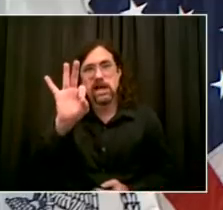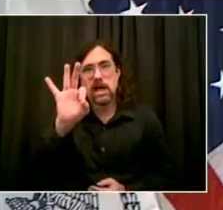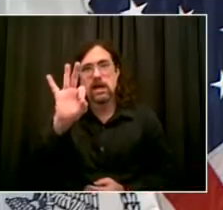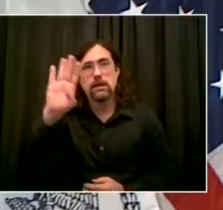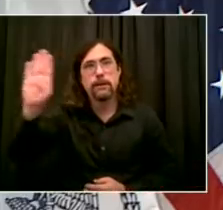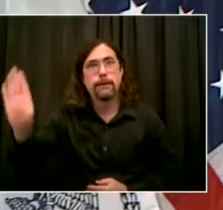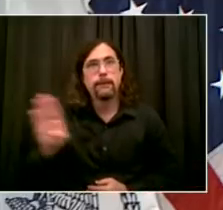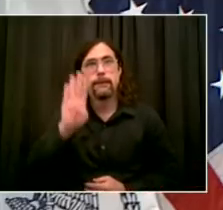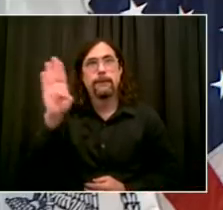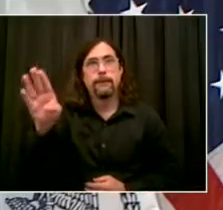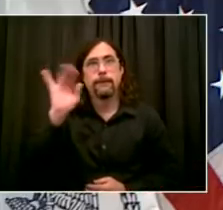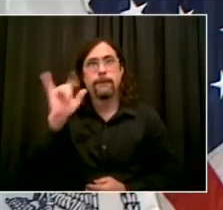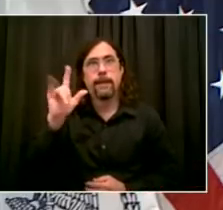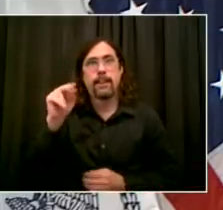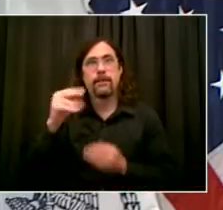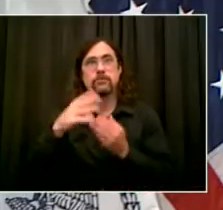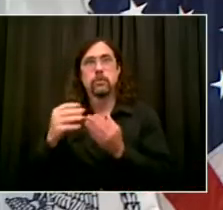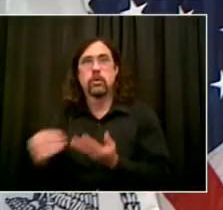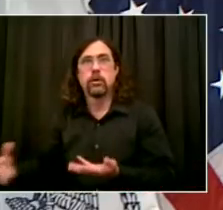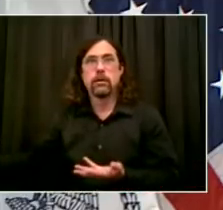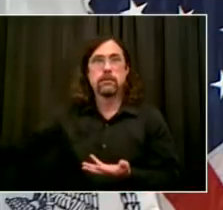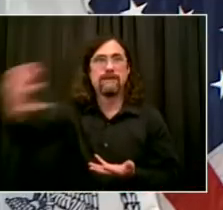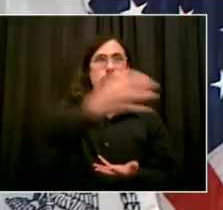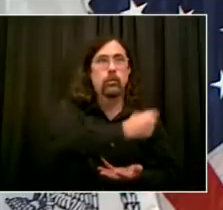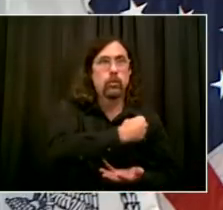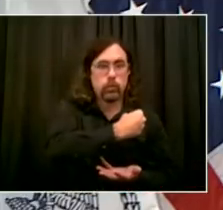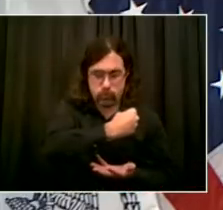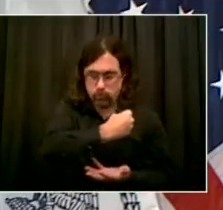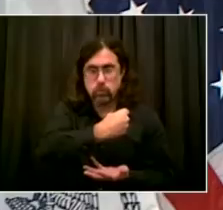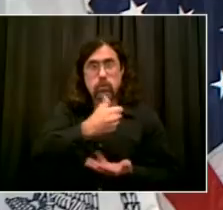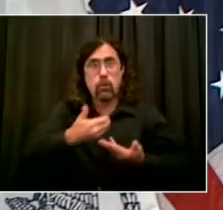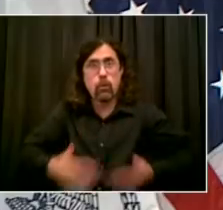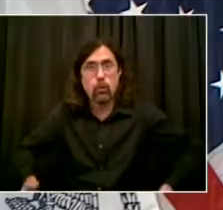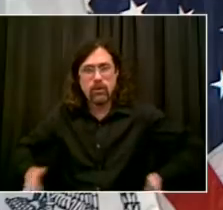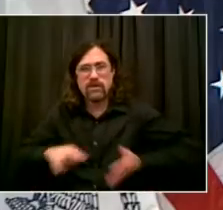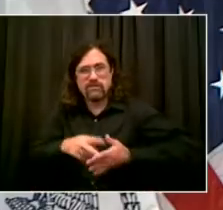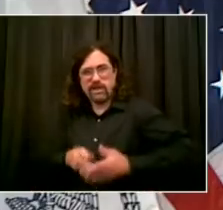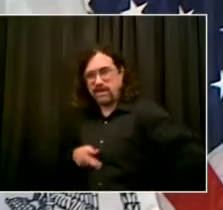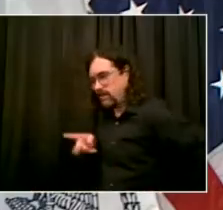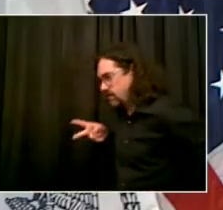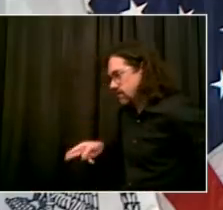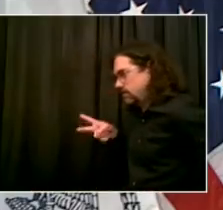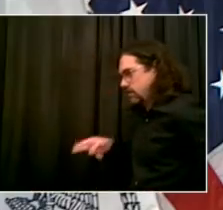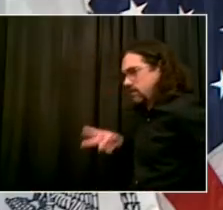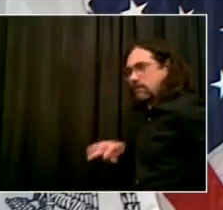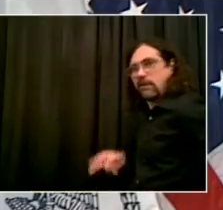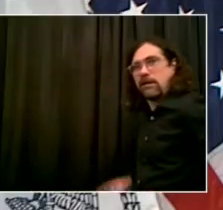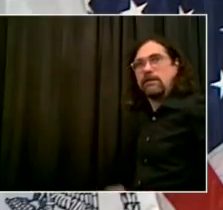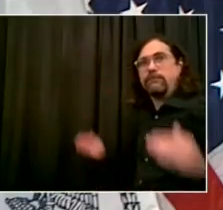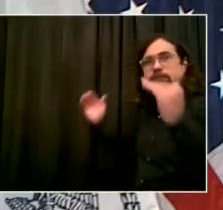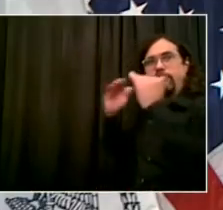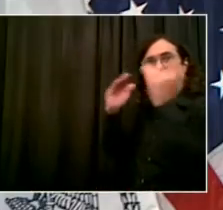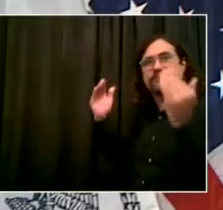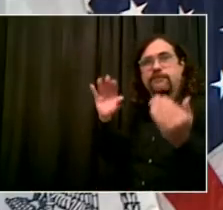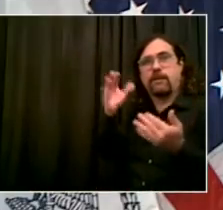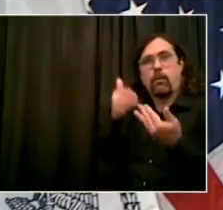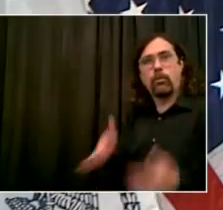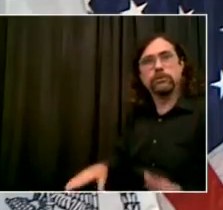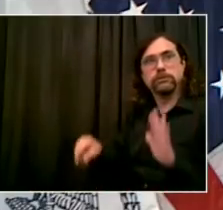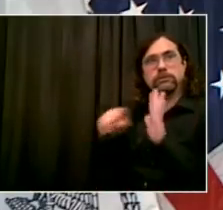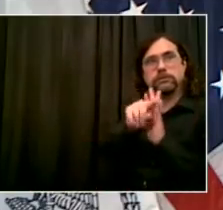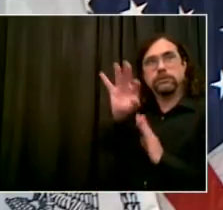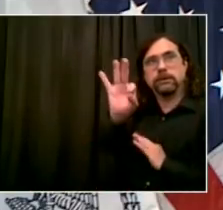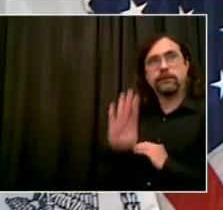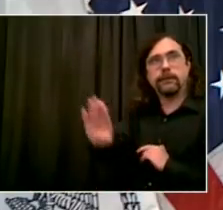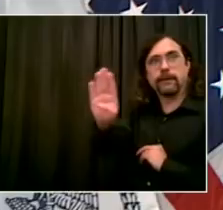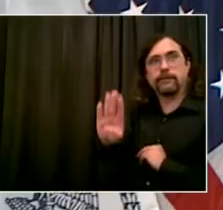not there that used to be there. But if we want to move forward as well as we can and should, we need to